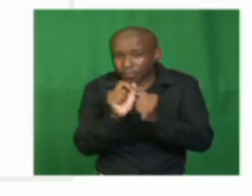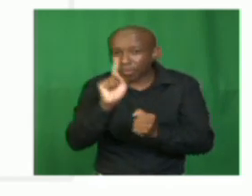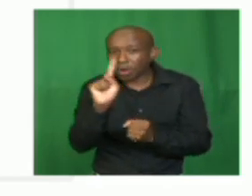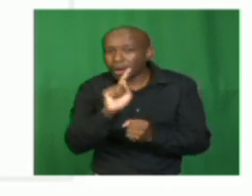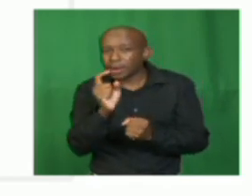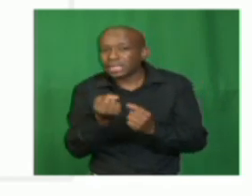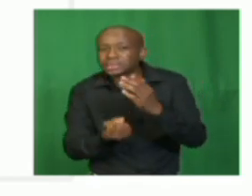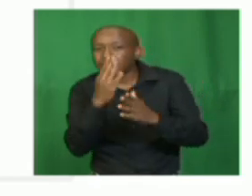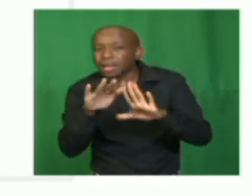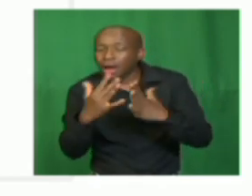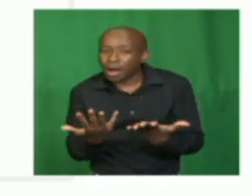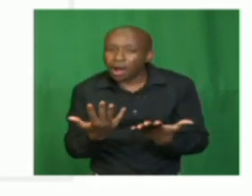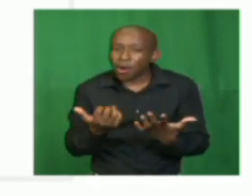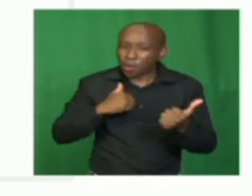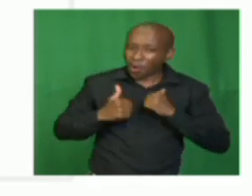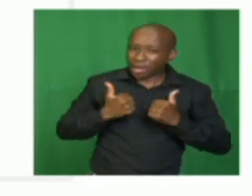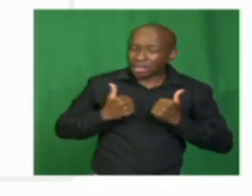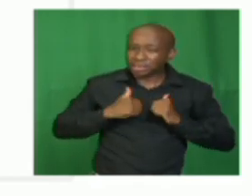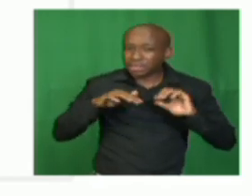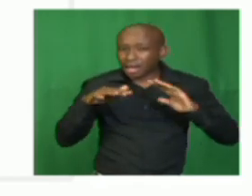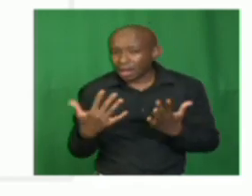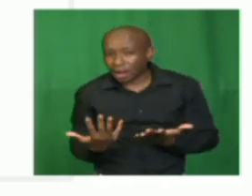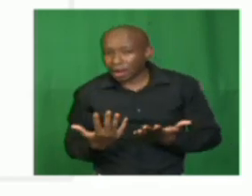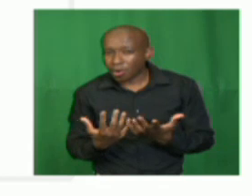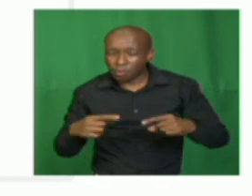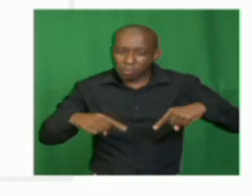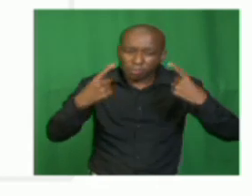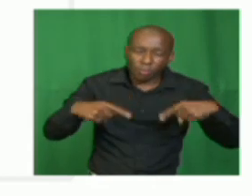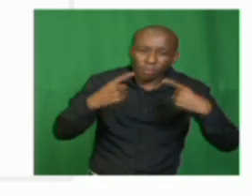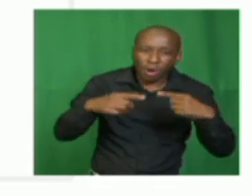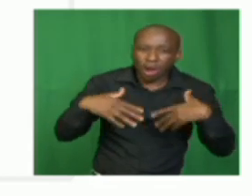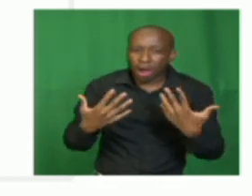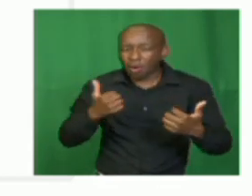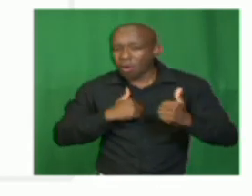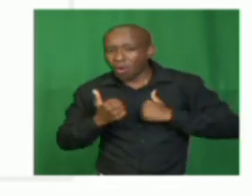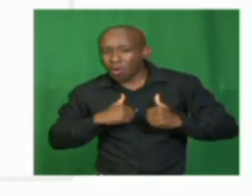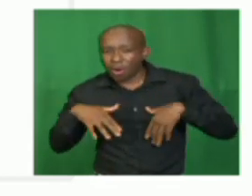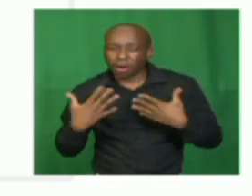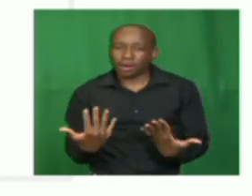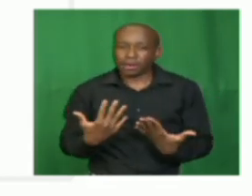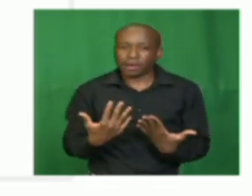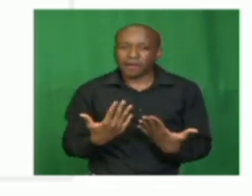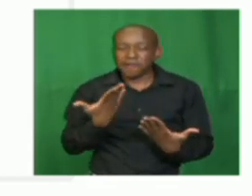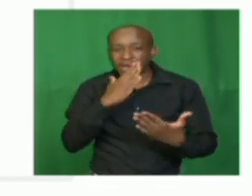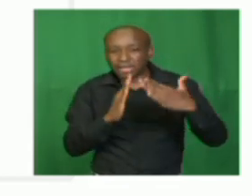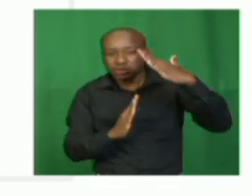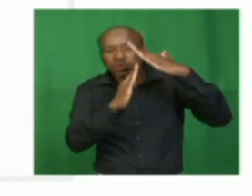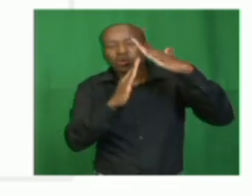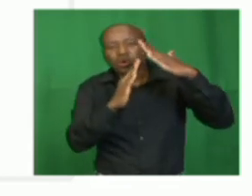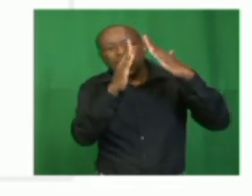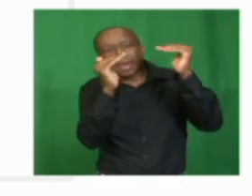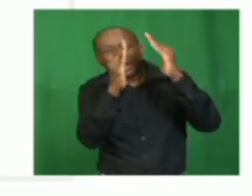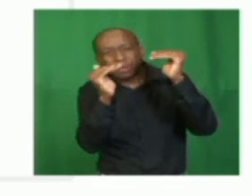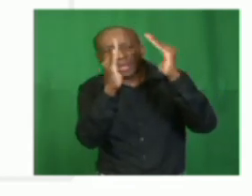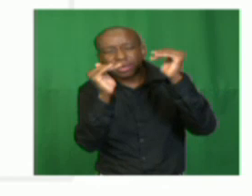the the body. How